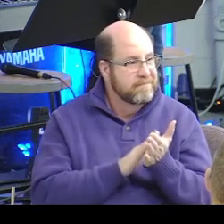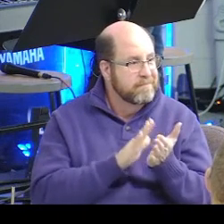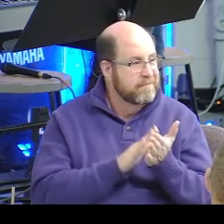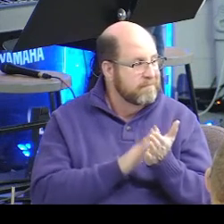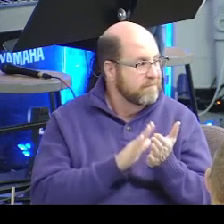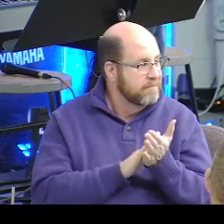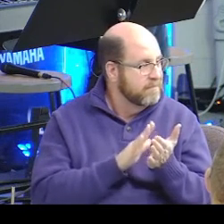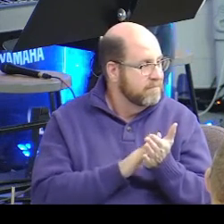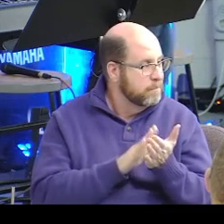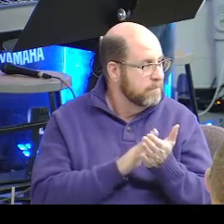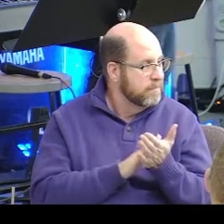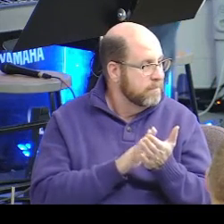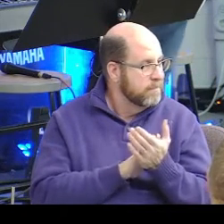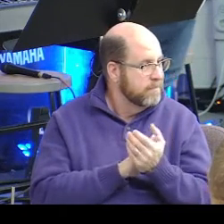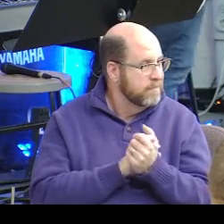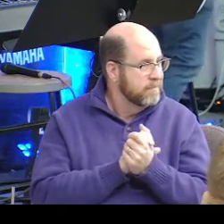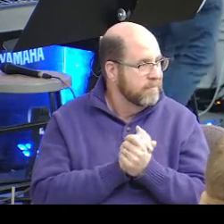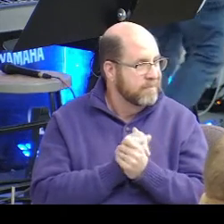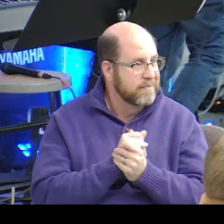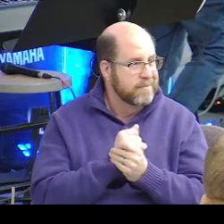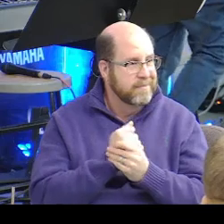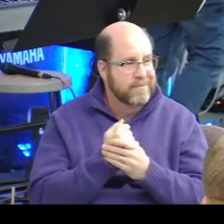Oh yeah, don't, yeah, put that up here.